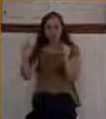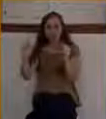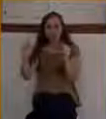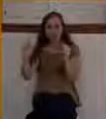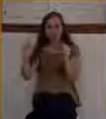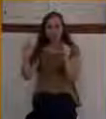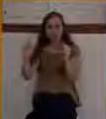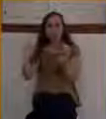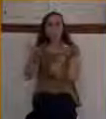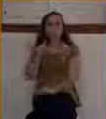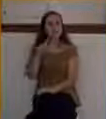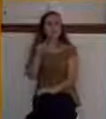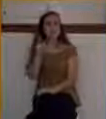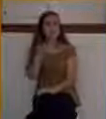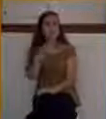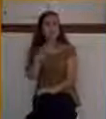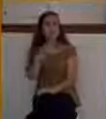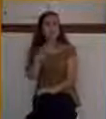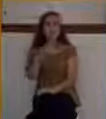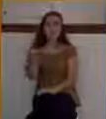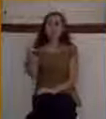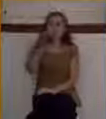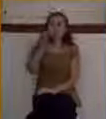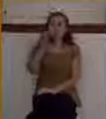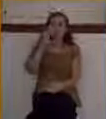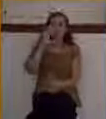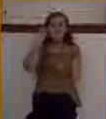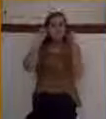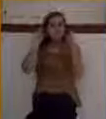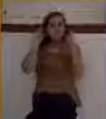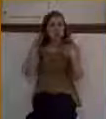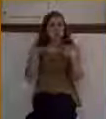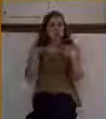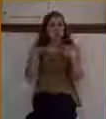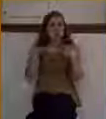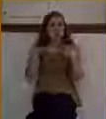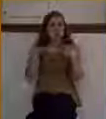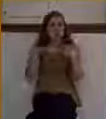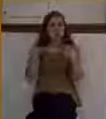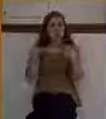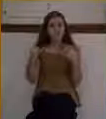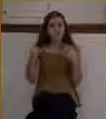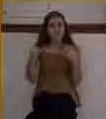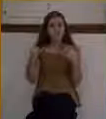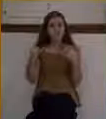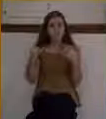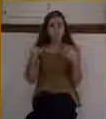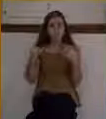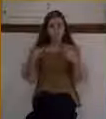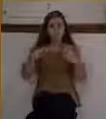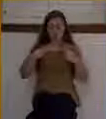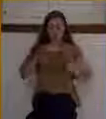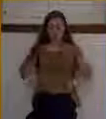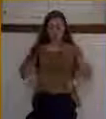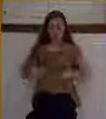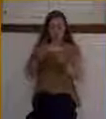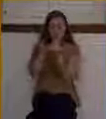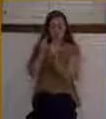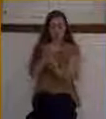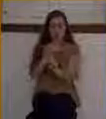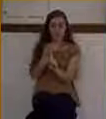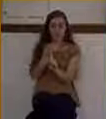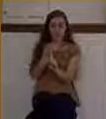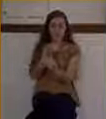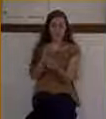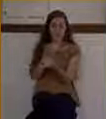Let me ask you a question. What miracle do you need God to do for you? Because from a human perspective, there was no way that this could